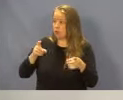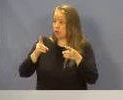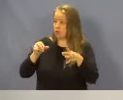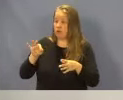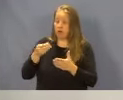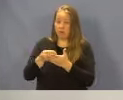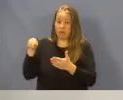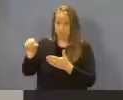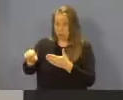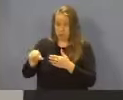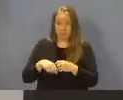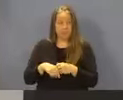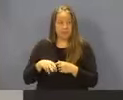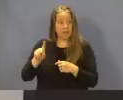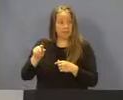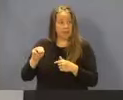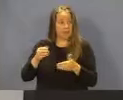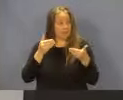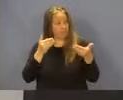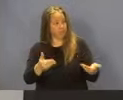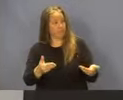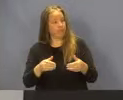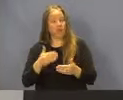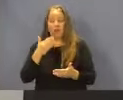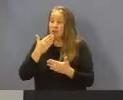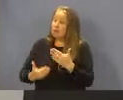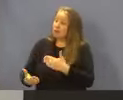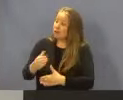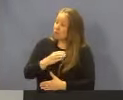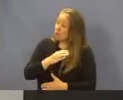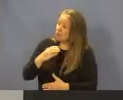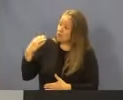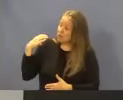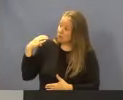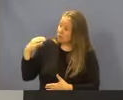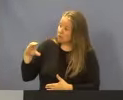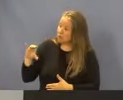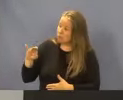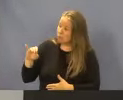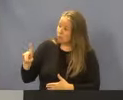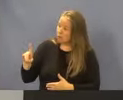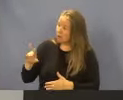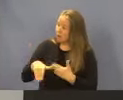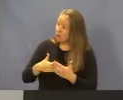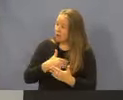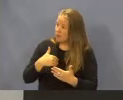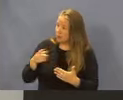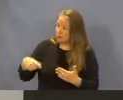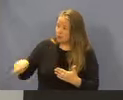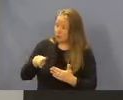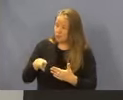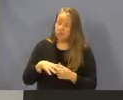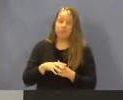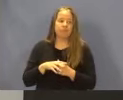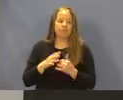Reimbursement. Kim, you may proceed. Thank you. Good morning, Chairman Boyd, members of the Board and Commissioner Carson.